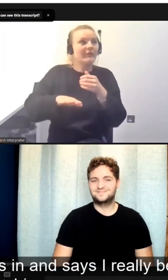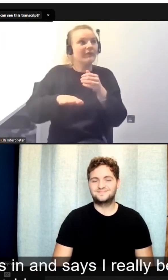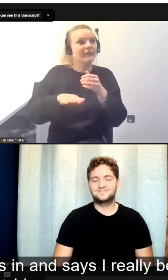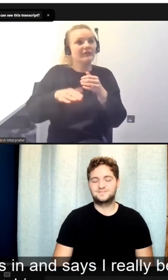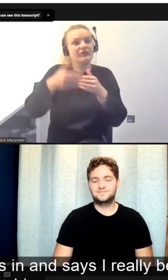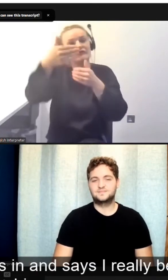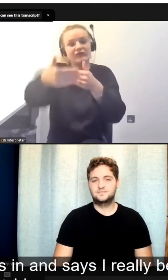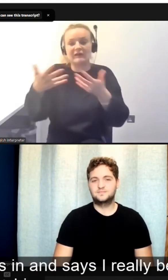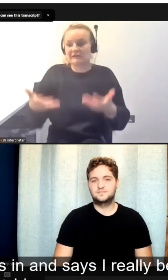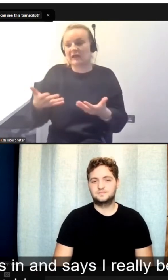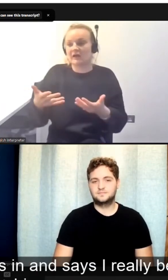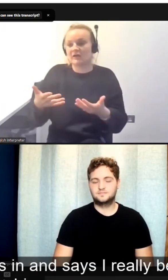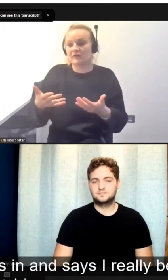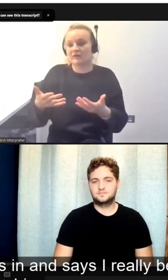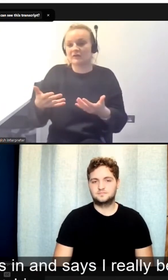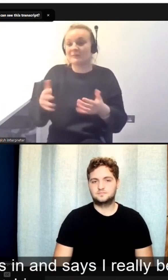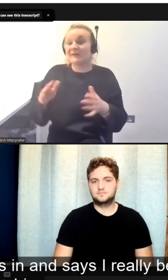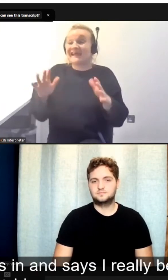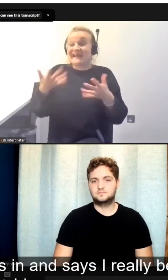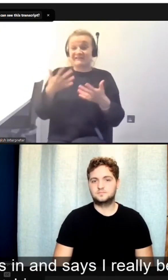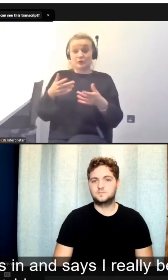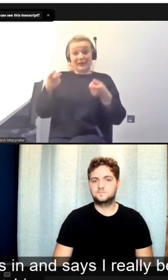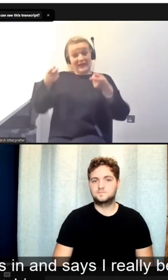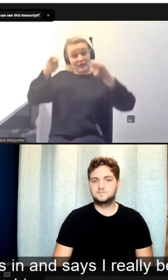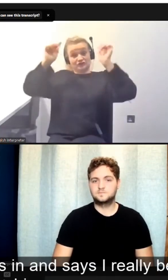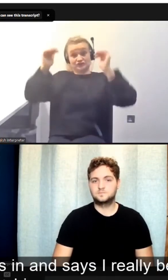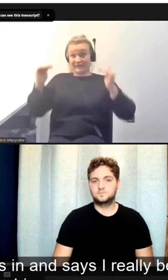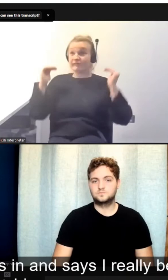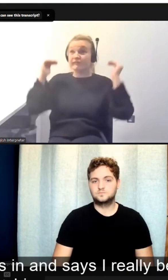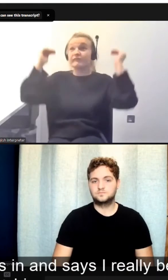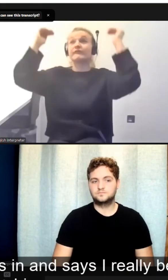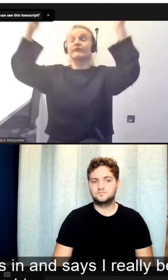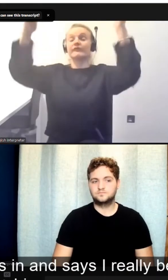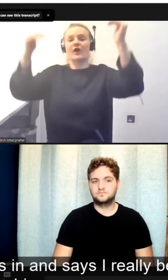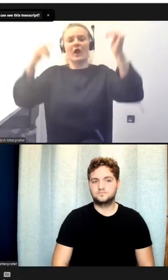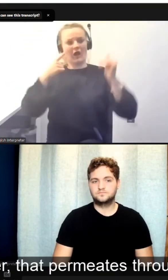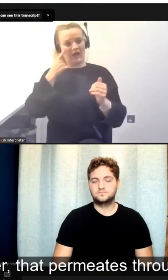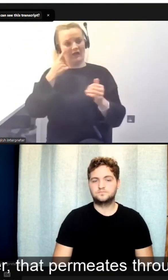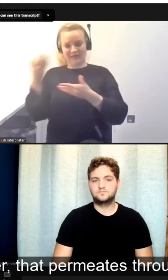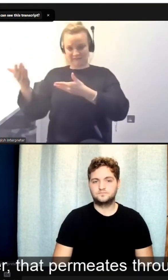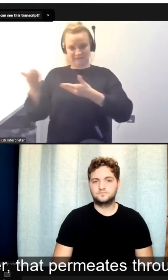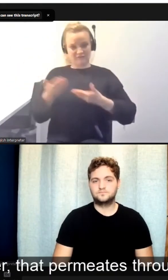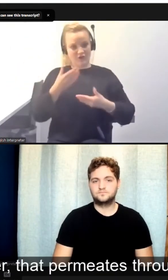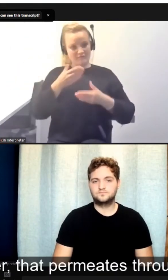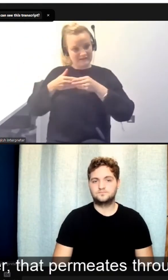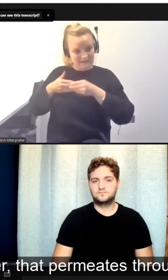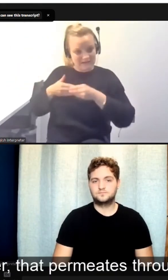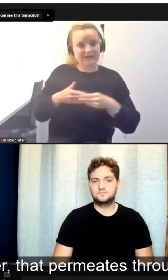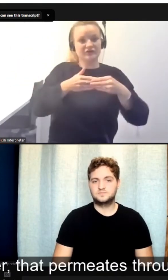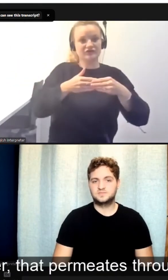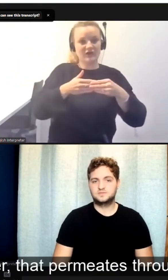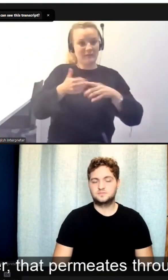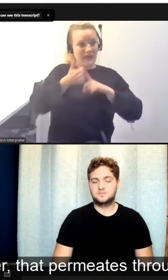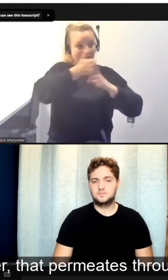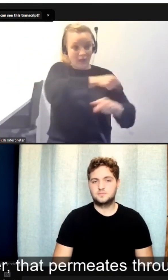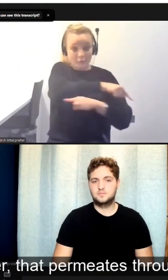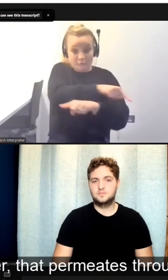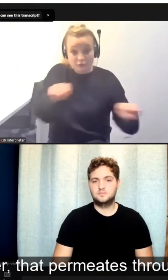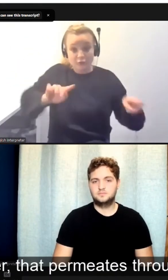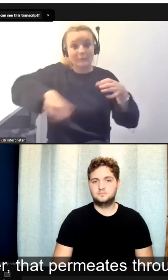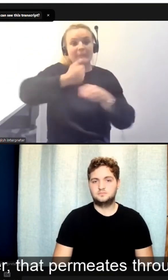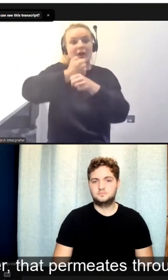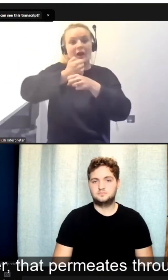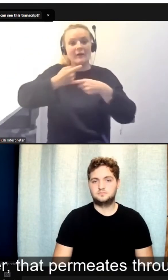if you come get as chief executive comes in and says, I really believe in servant leadership. My job is to help you be a good leader.